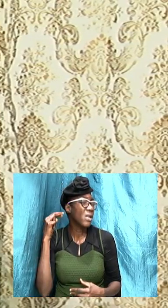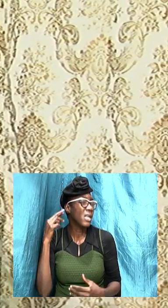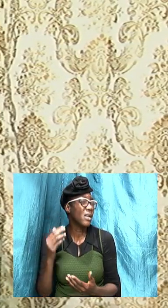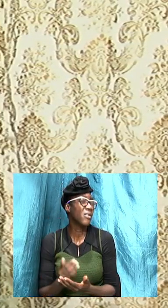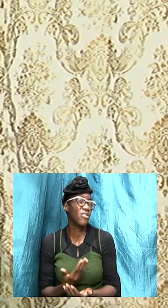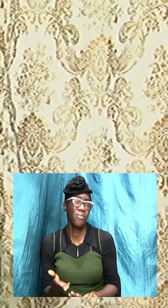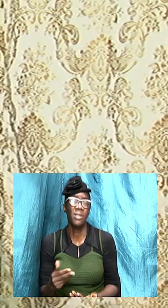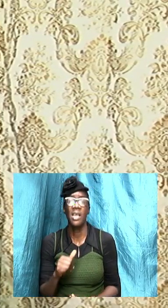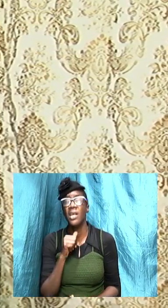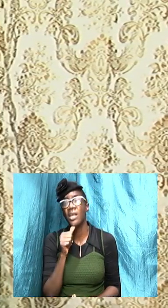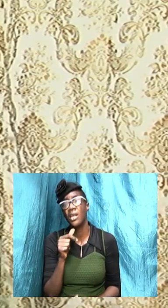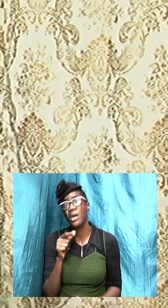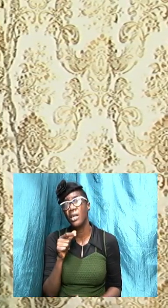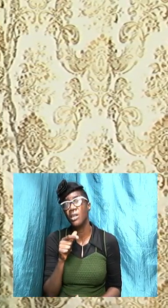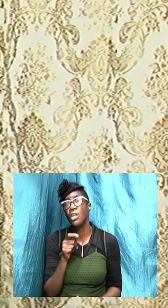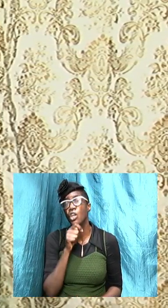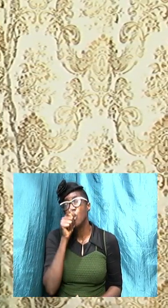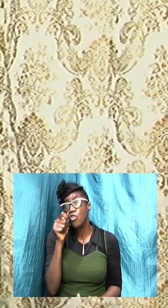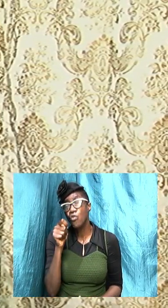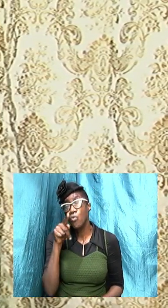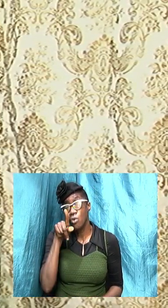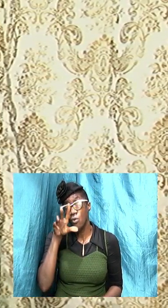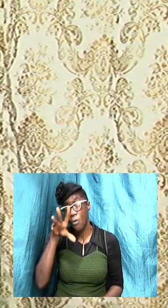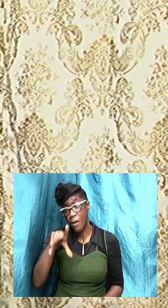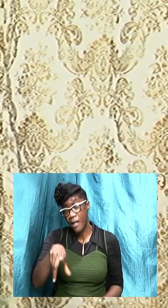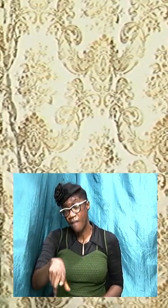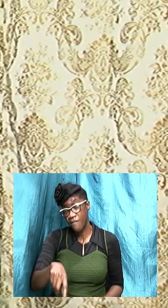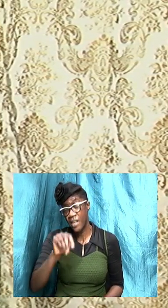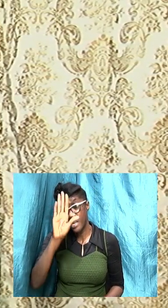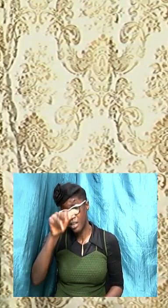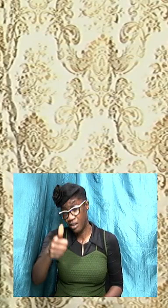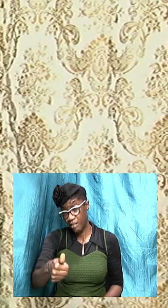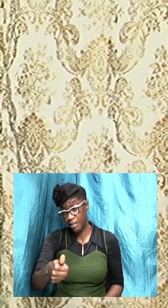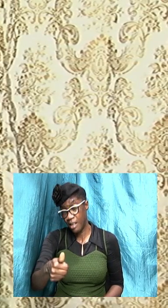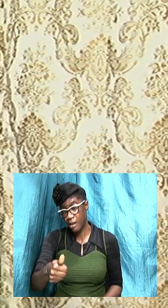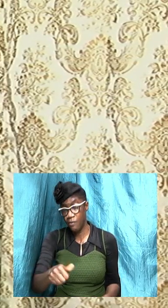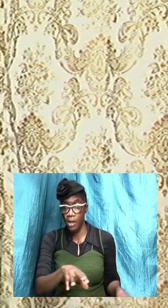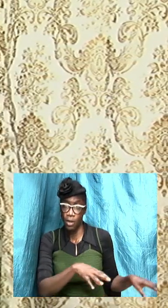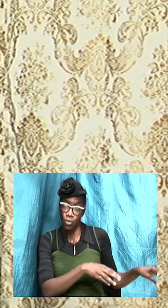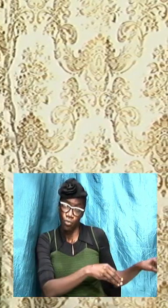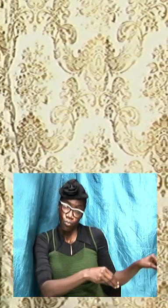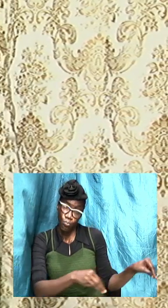truth and you are going to find yourself swept away with that